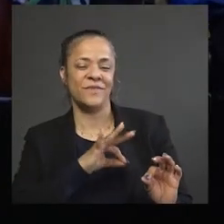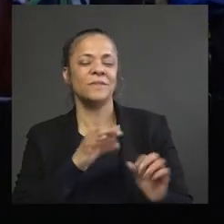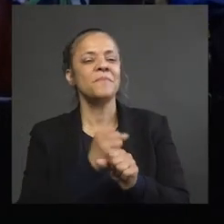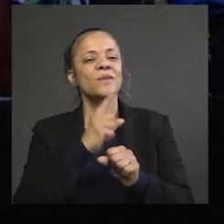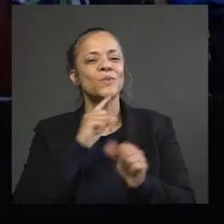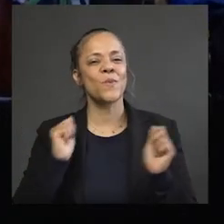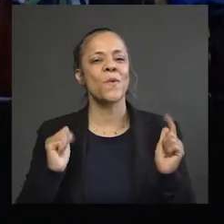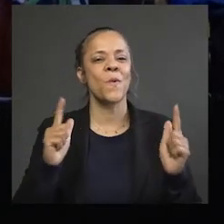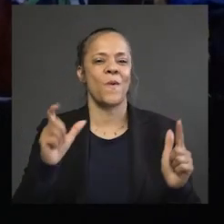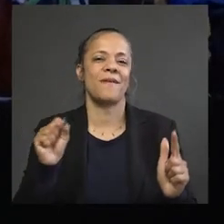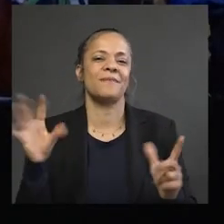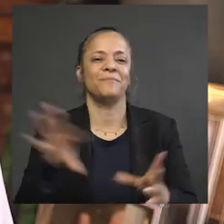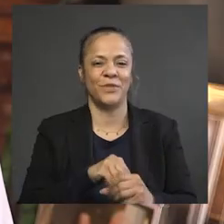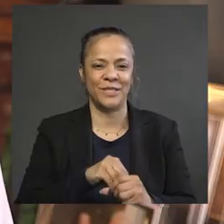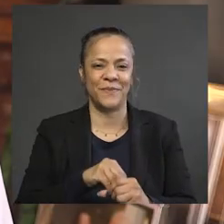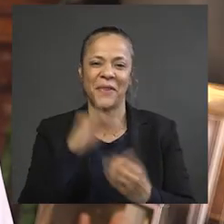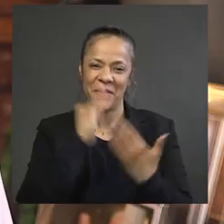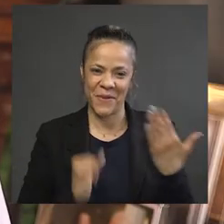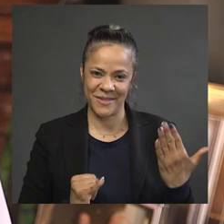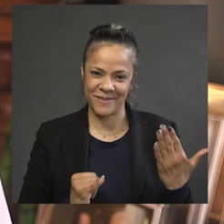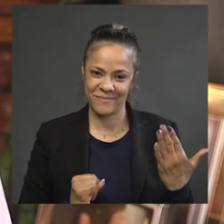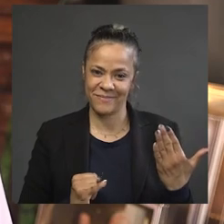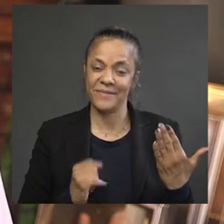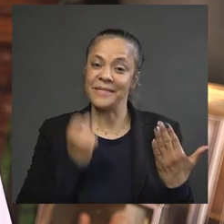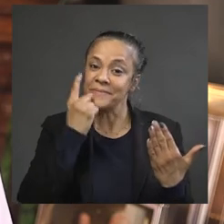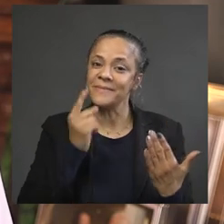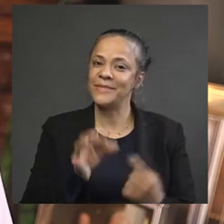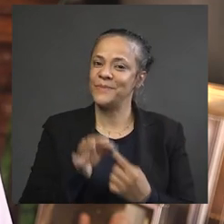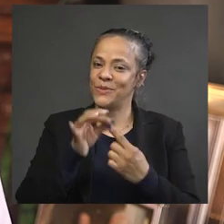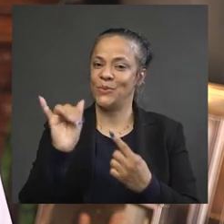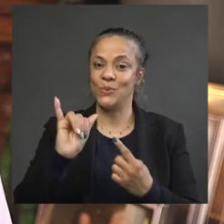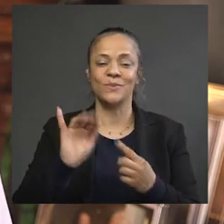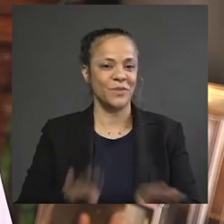all residents can participate in the arts, especially our impressionable youth.